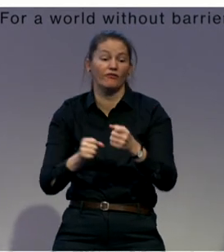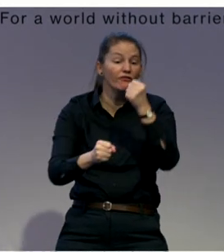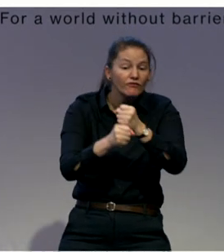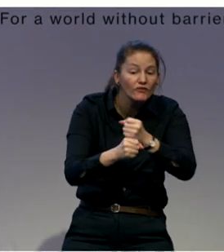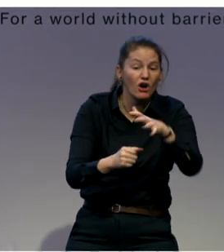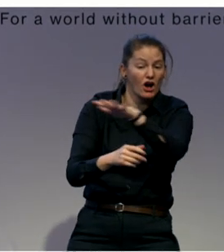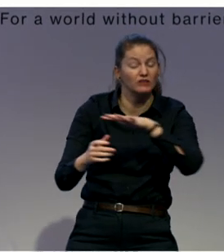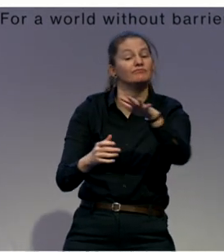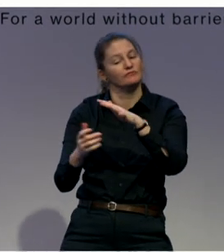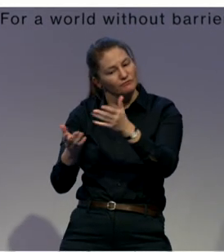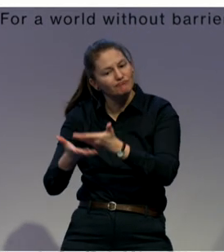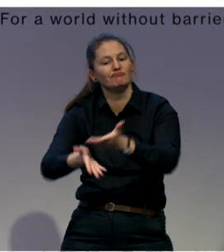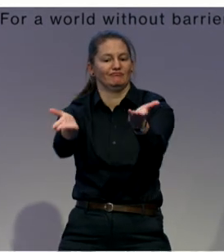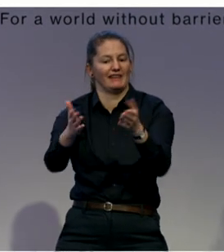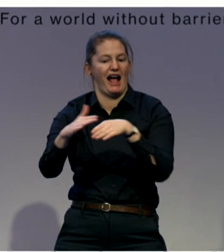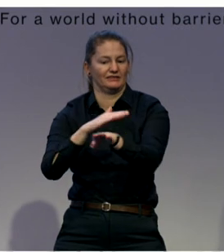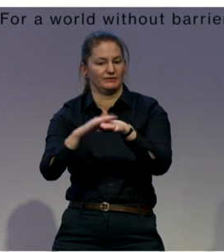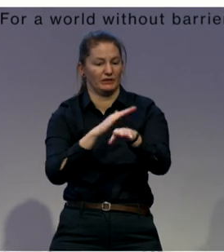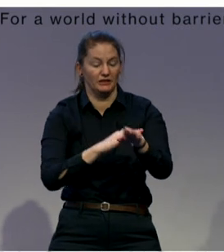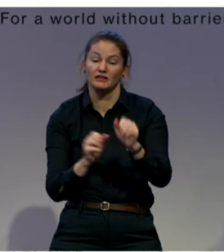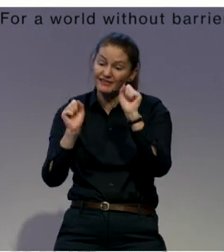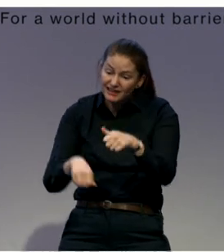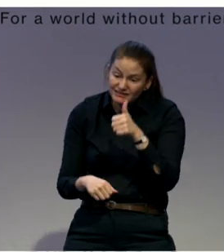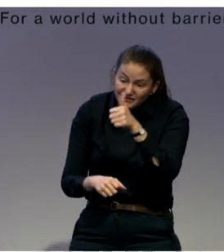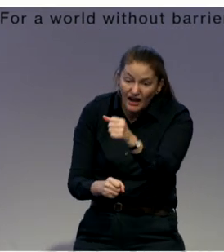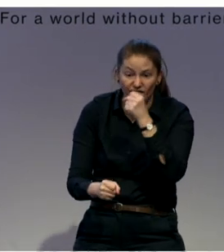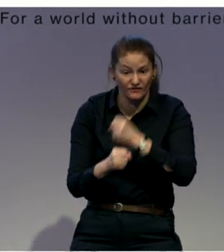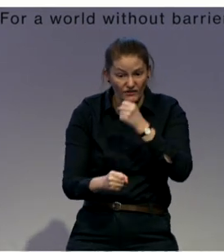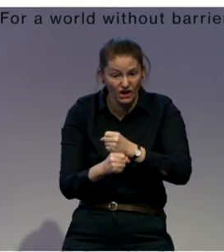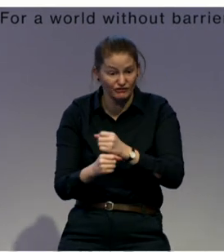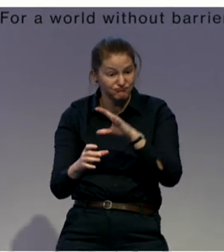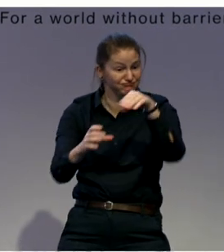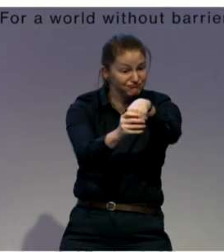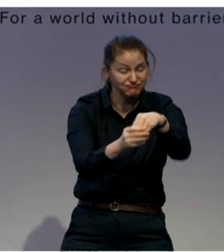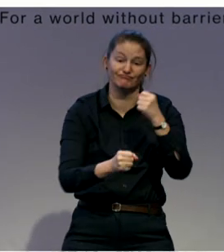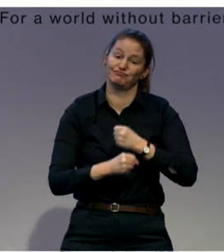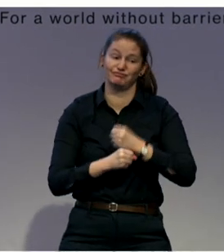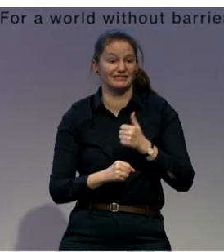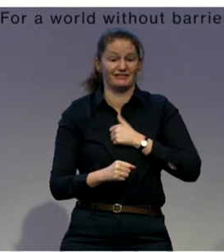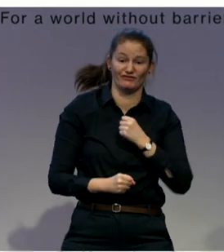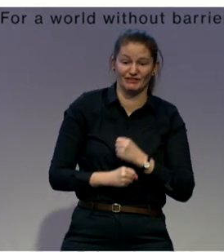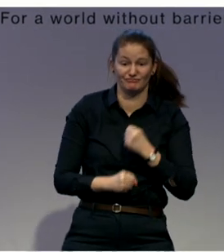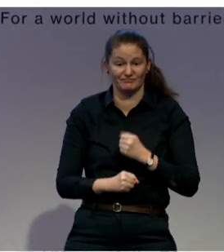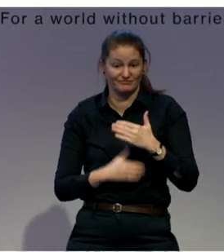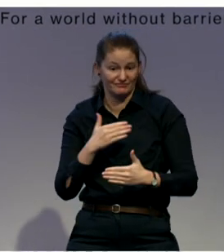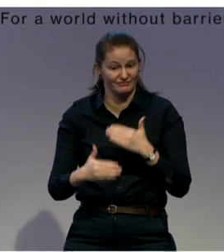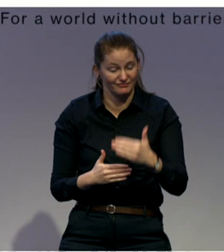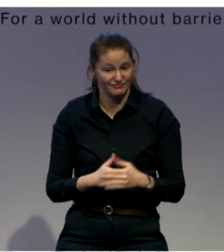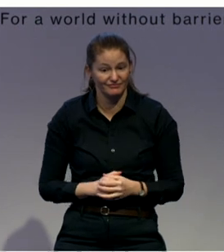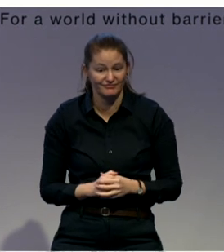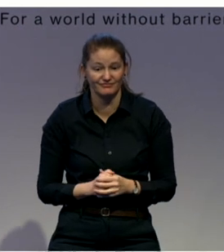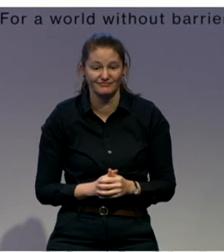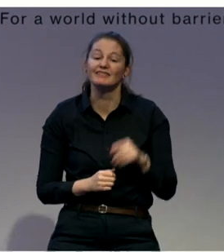based on person-centered planning, social role-valorization, community support, and